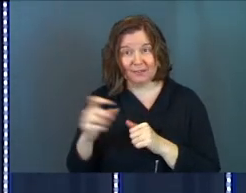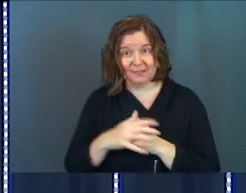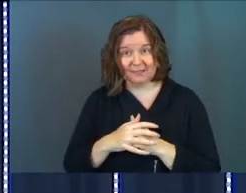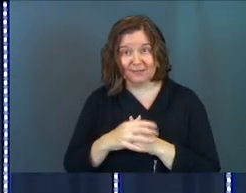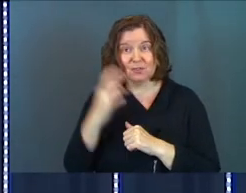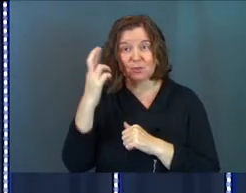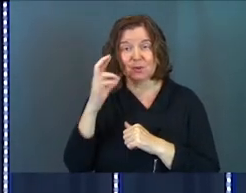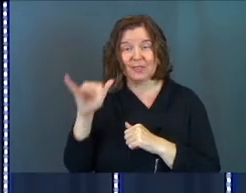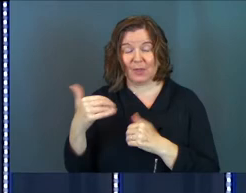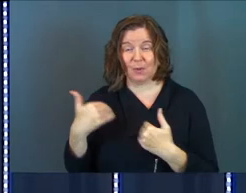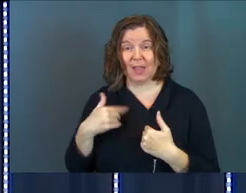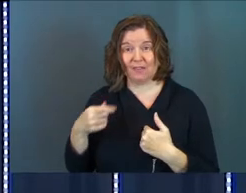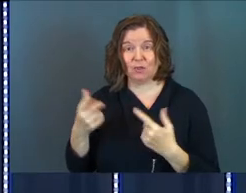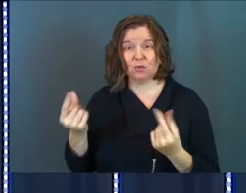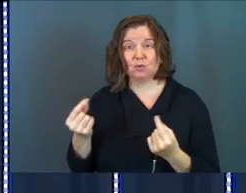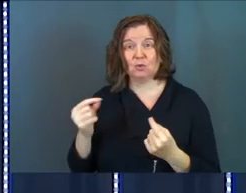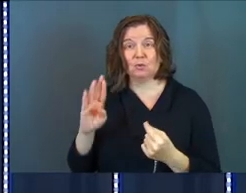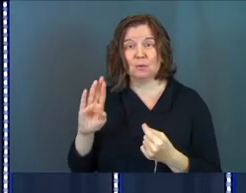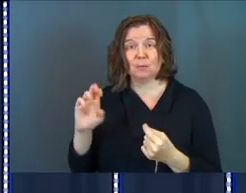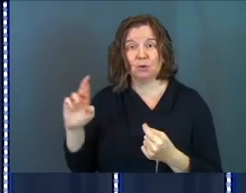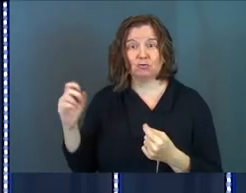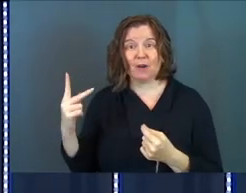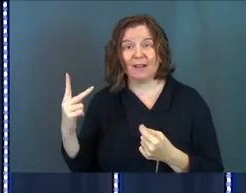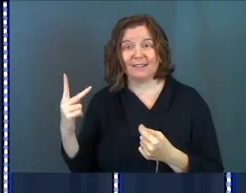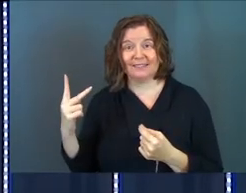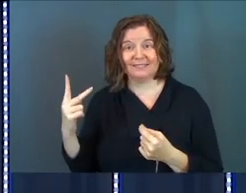Do you realize they were having you do barak?